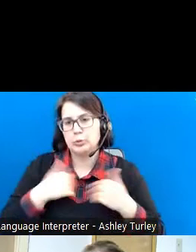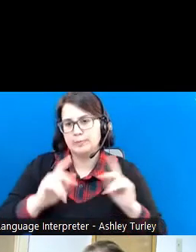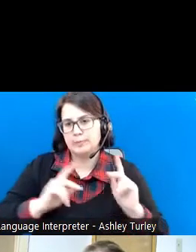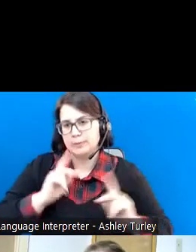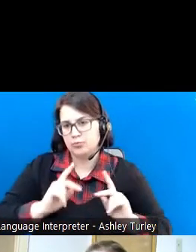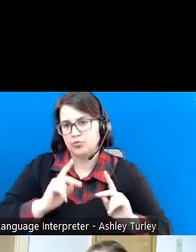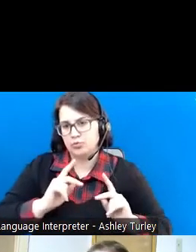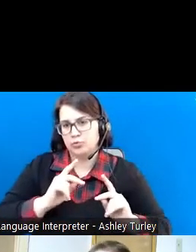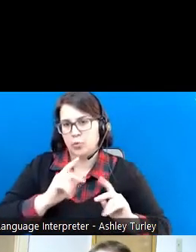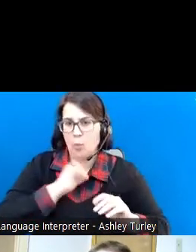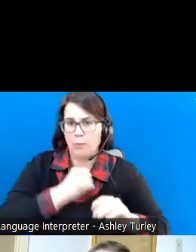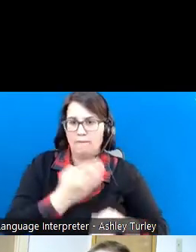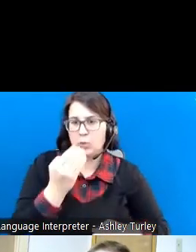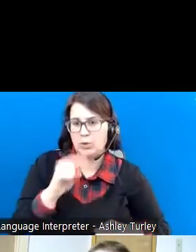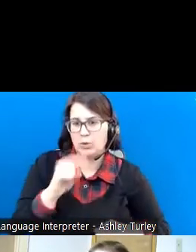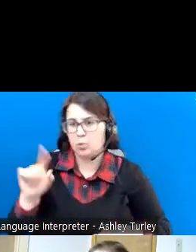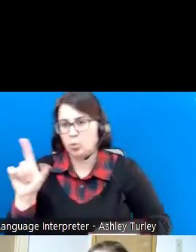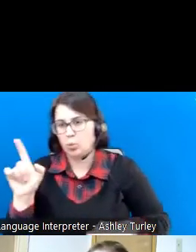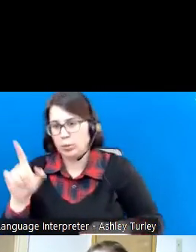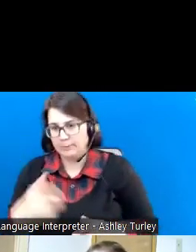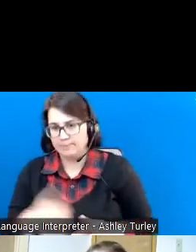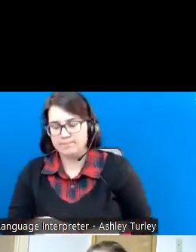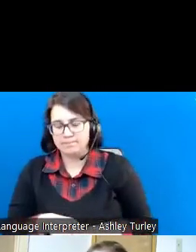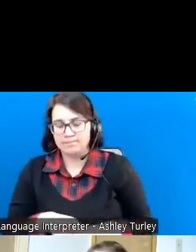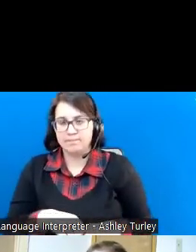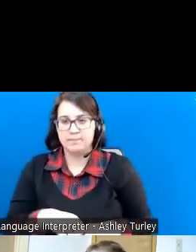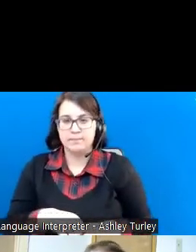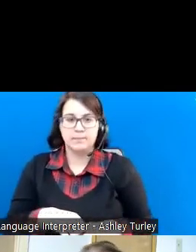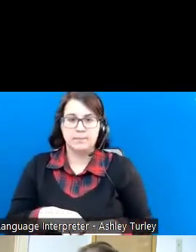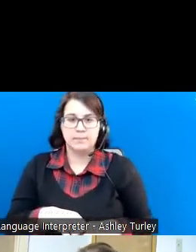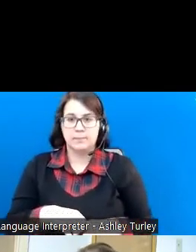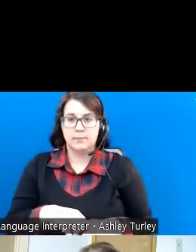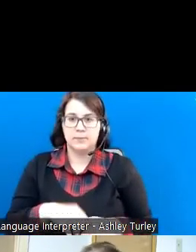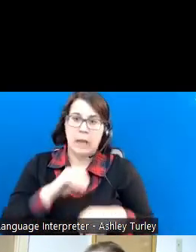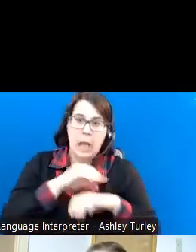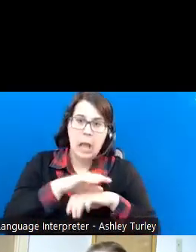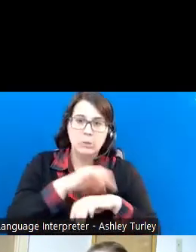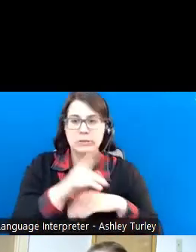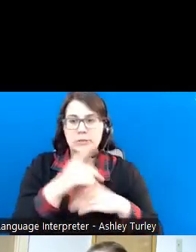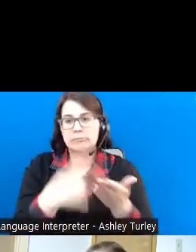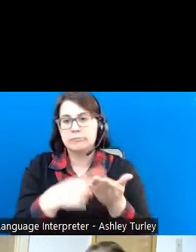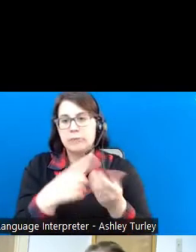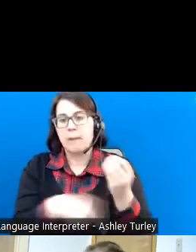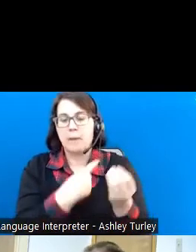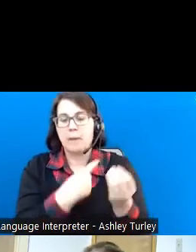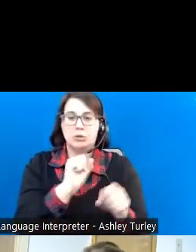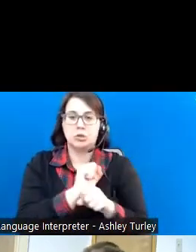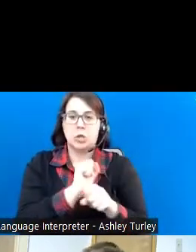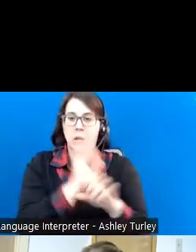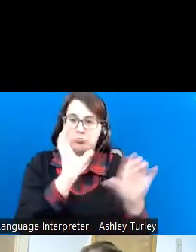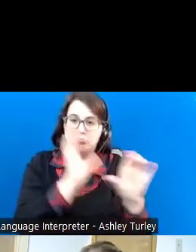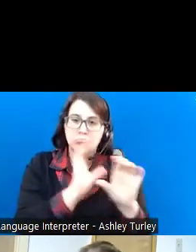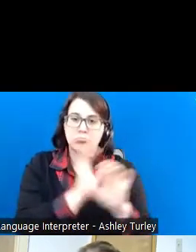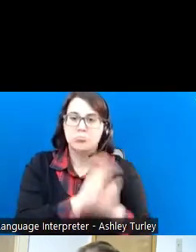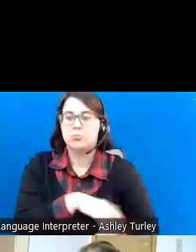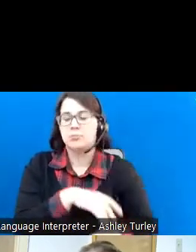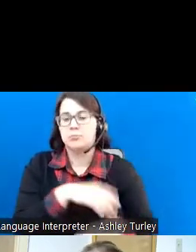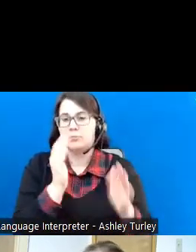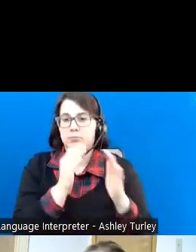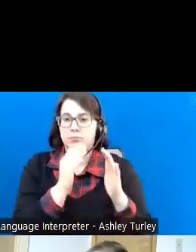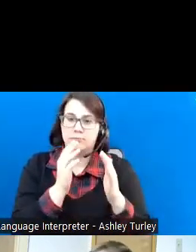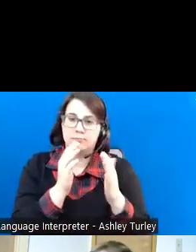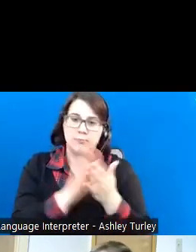those folks 14 to 21, again, with counseling on job exploration, post-secondary education